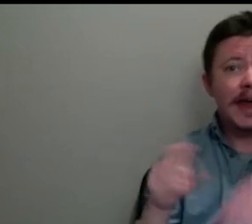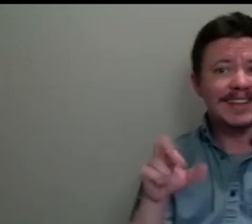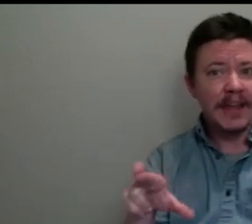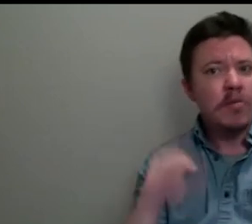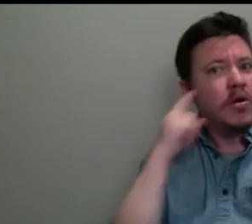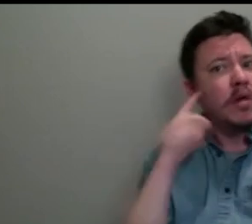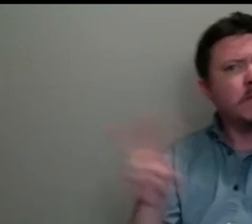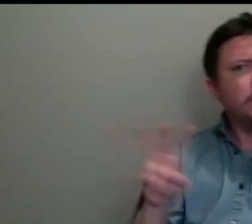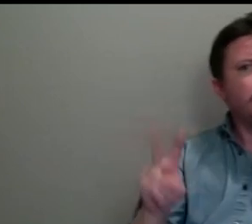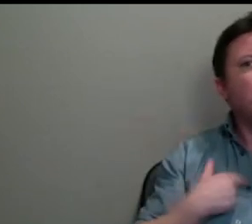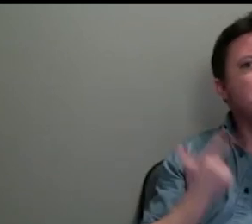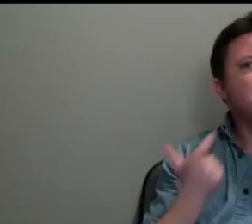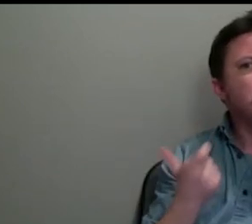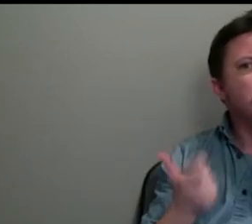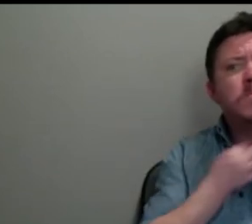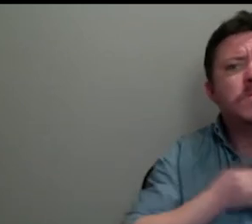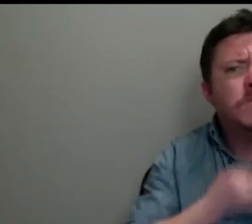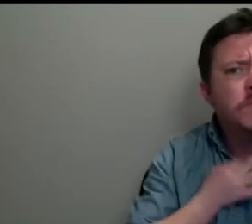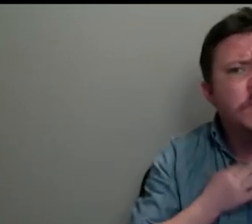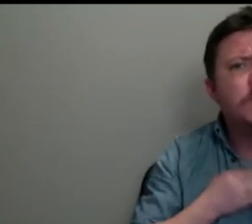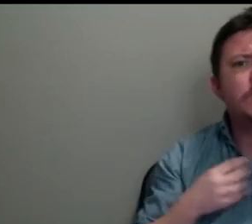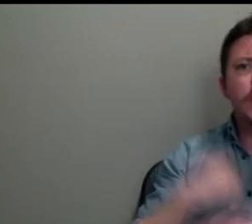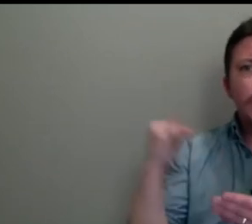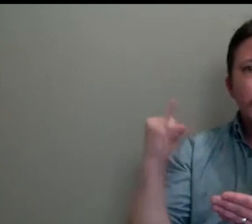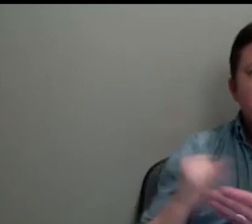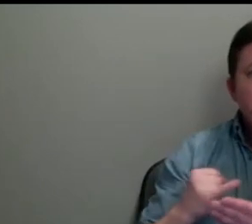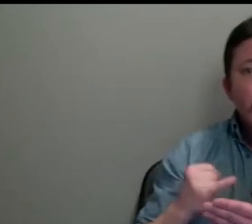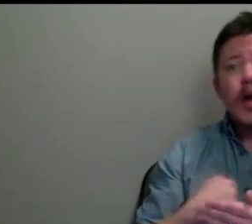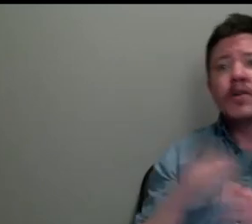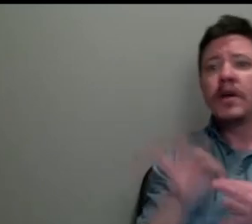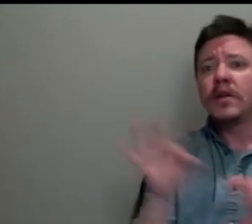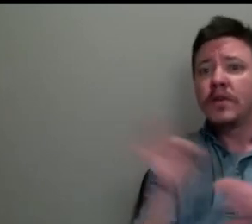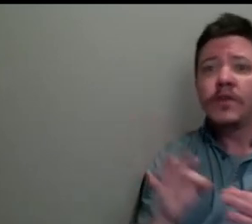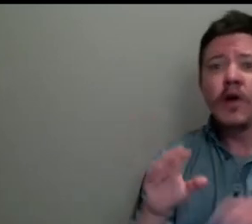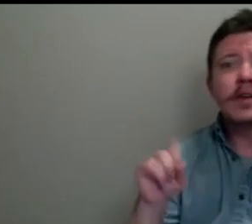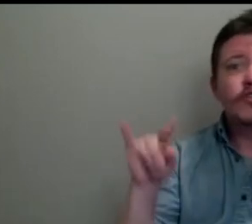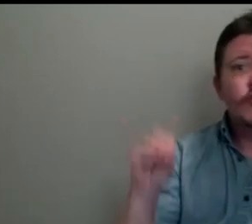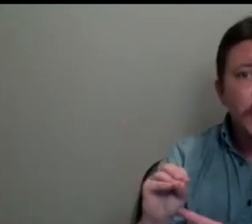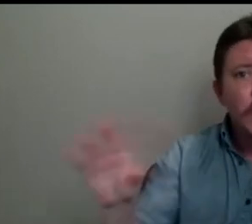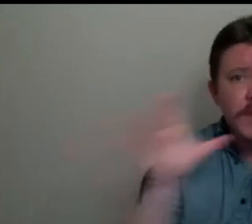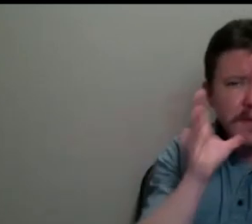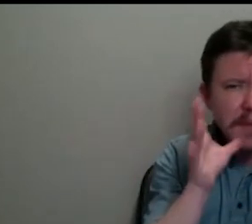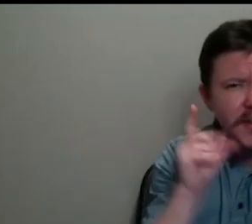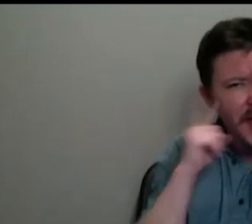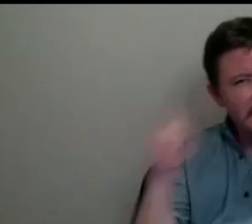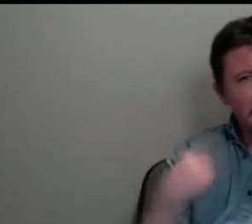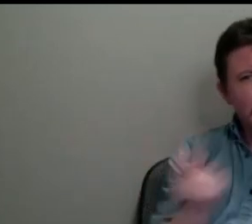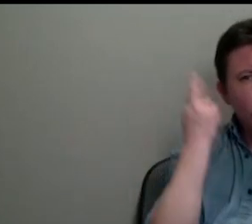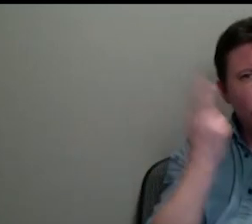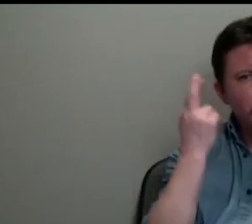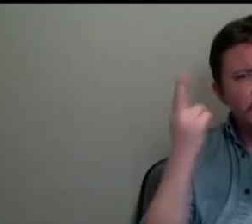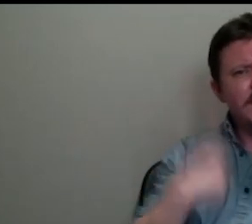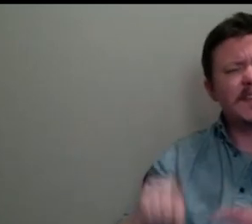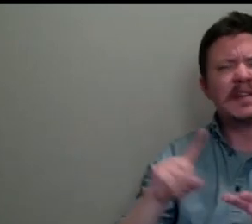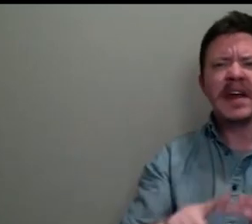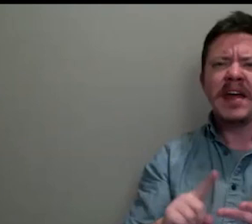was very interested in the artisanal sewing atelier of his mother. So I think that's one reason. And then I was just sort of